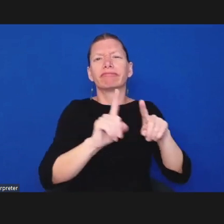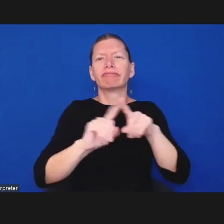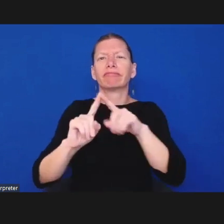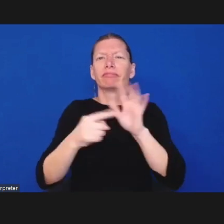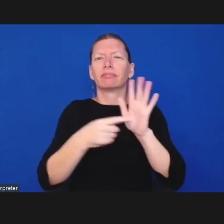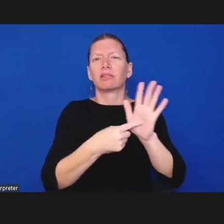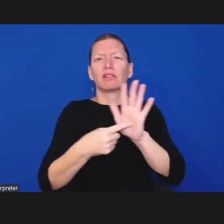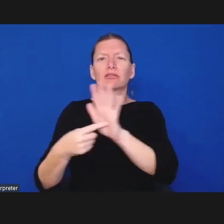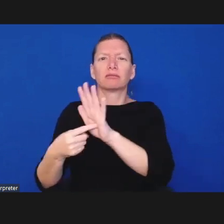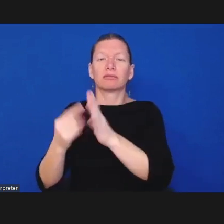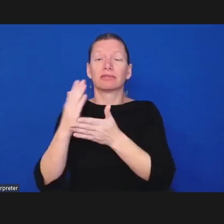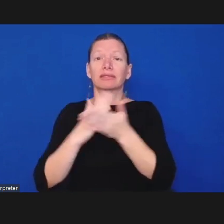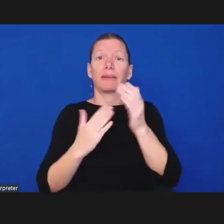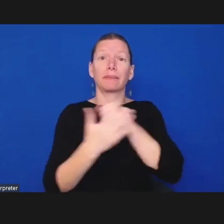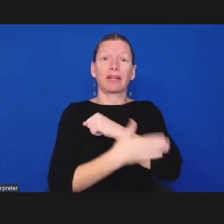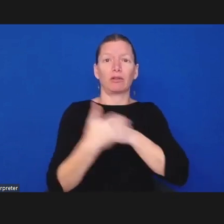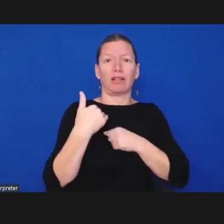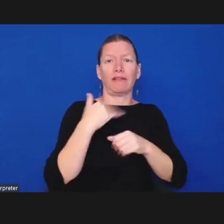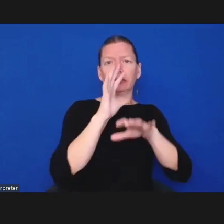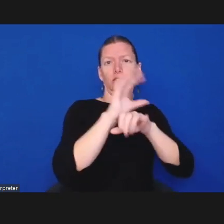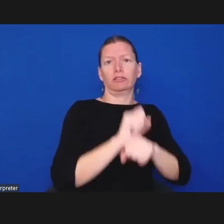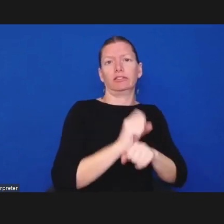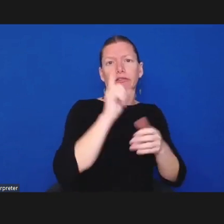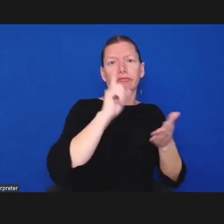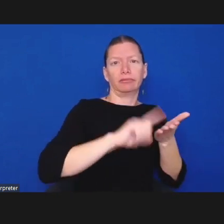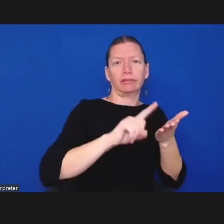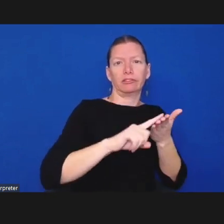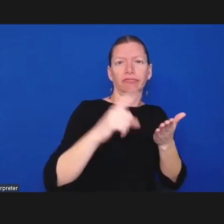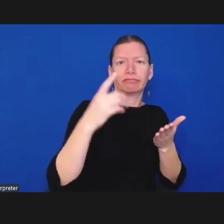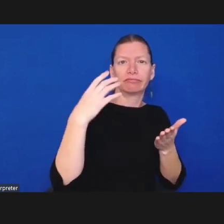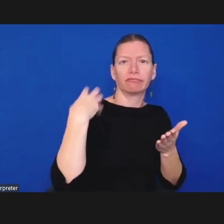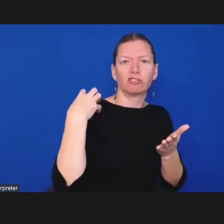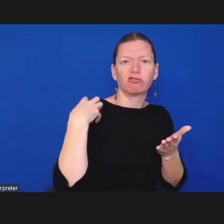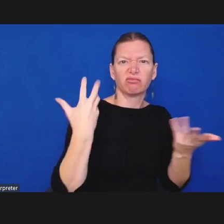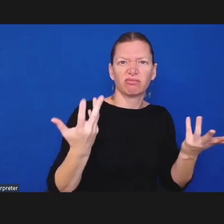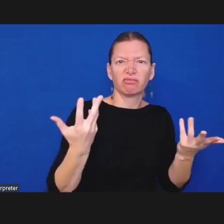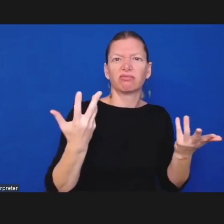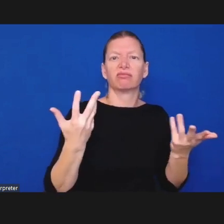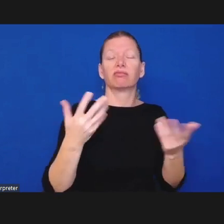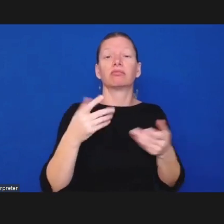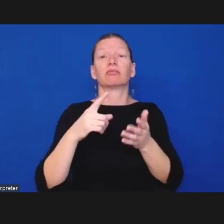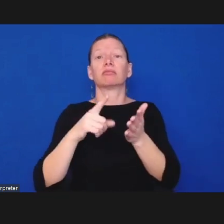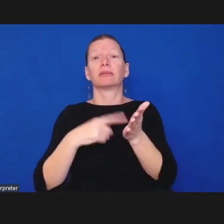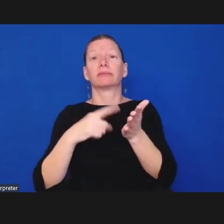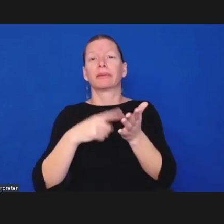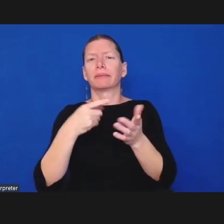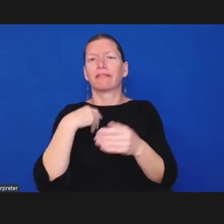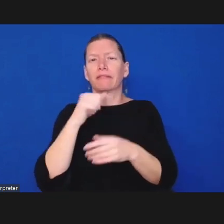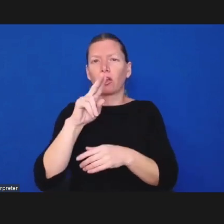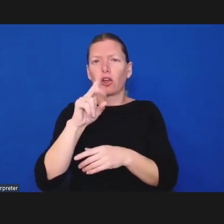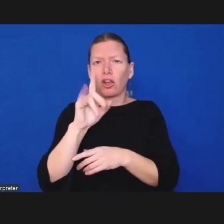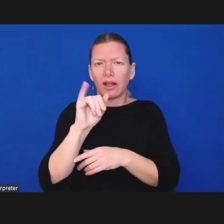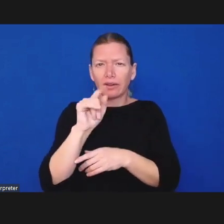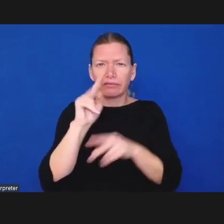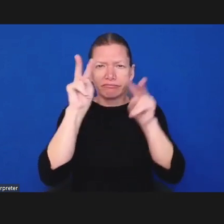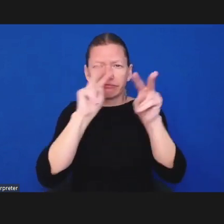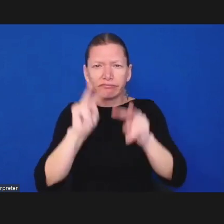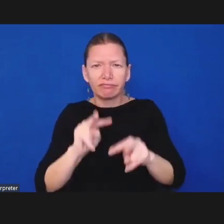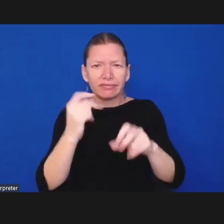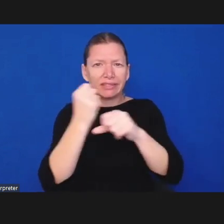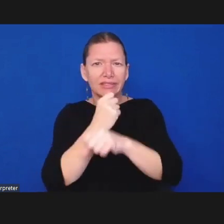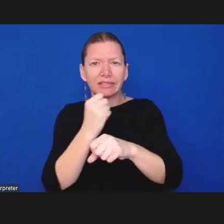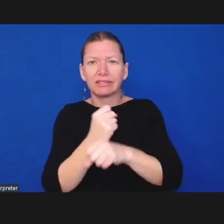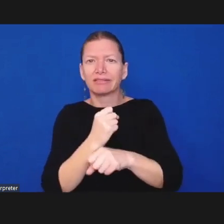audits and looking at data and um not really looking at individual complaints there are also inspectors